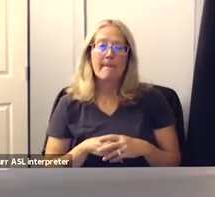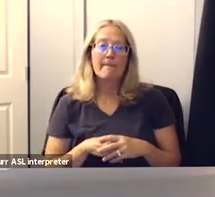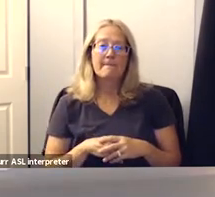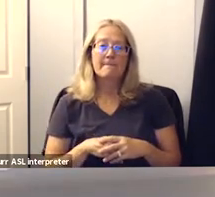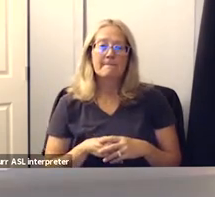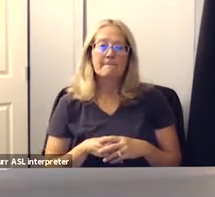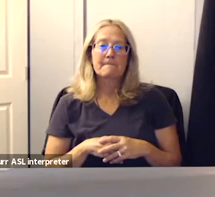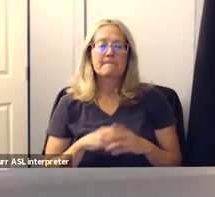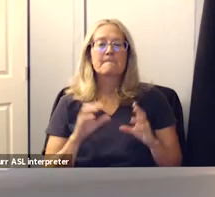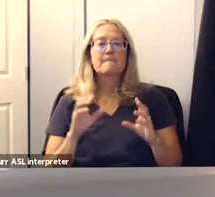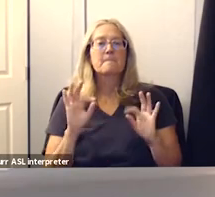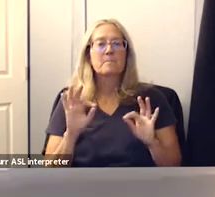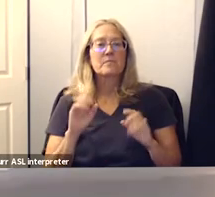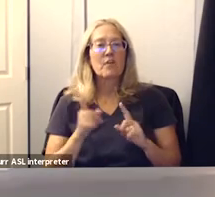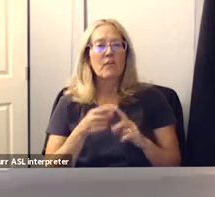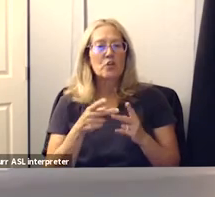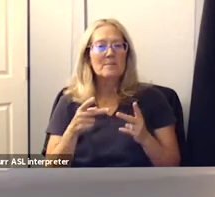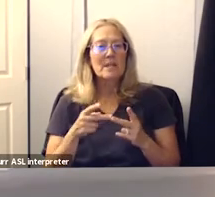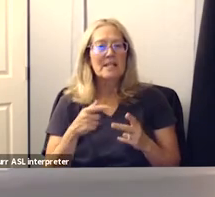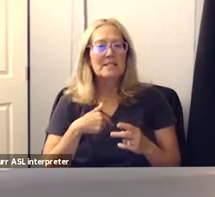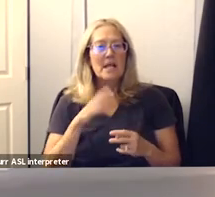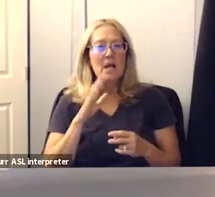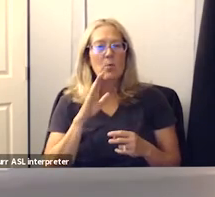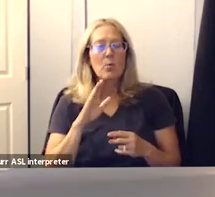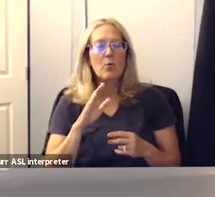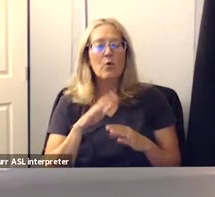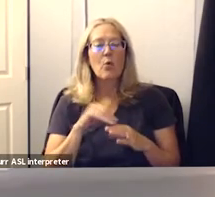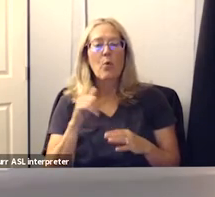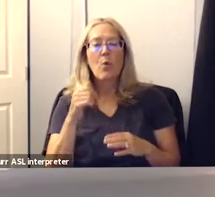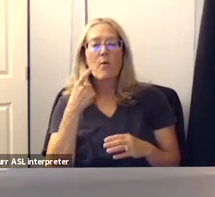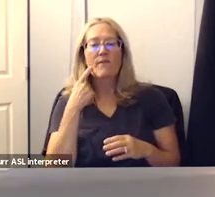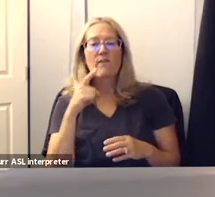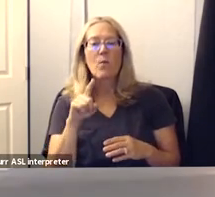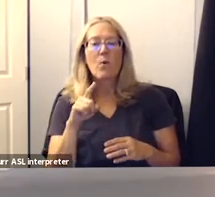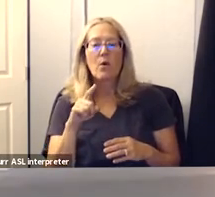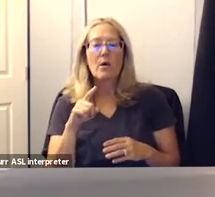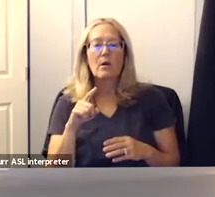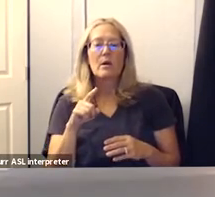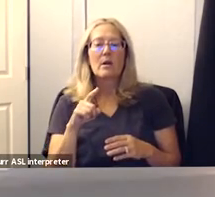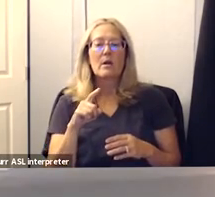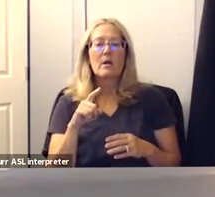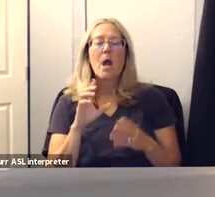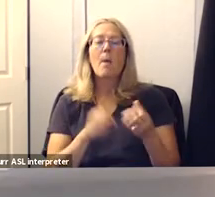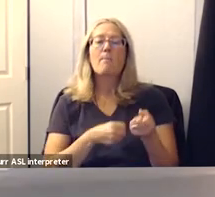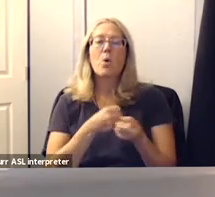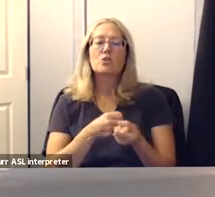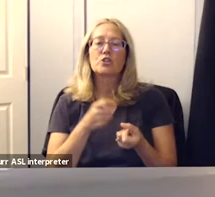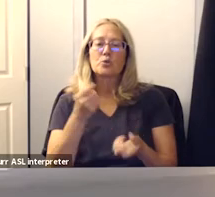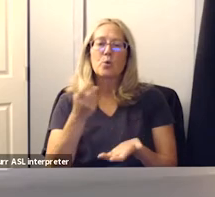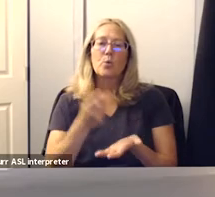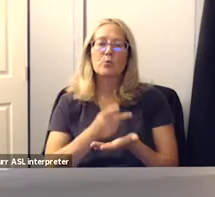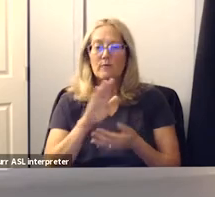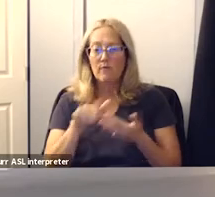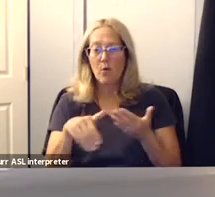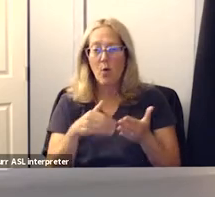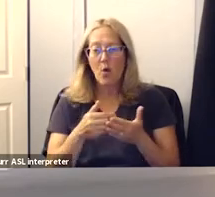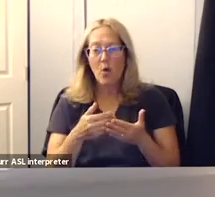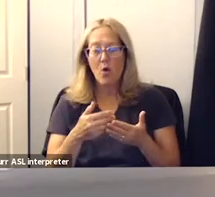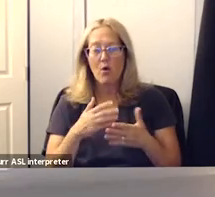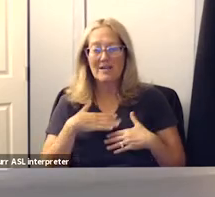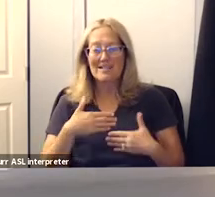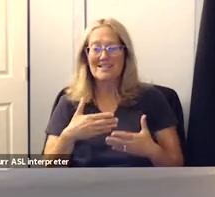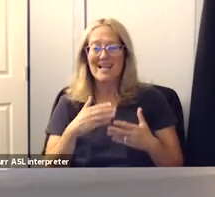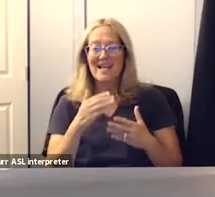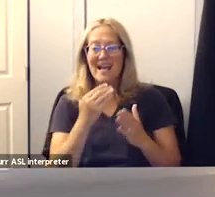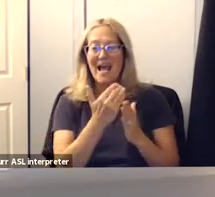all right first of all i will call for a motion to approve all of the consent items